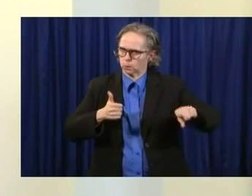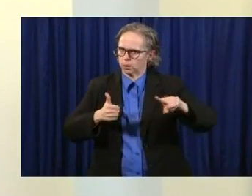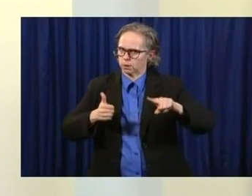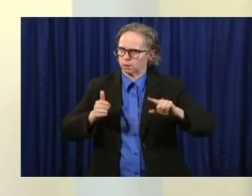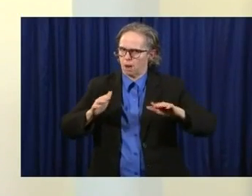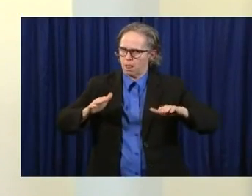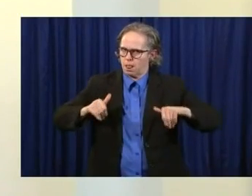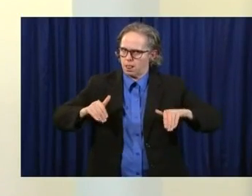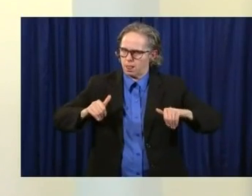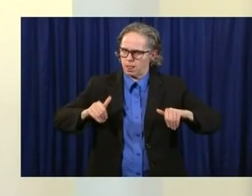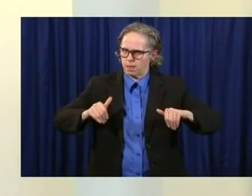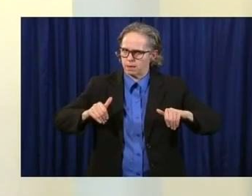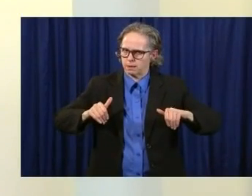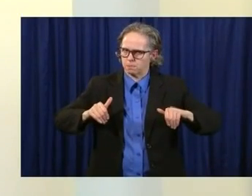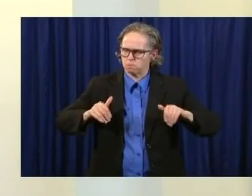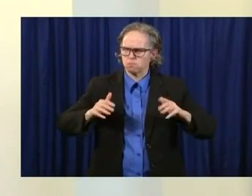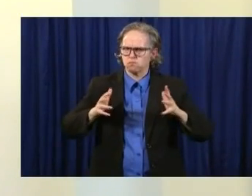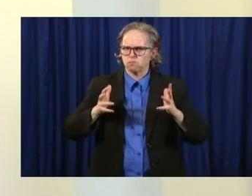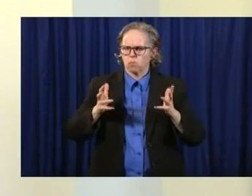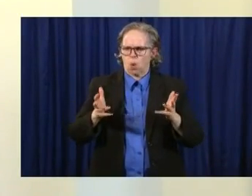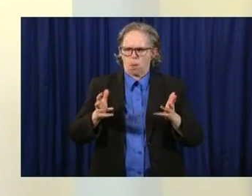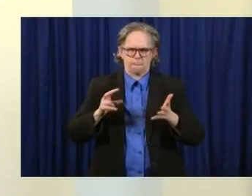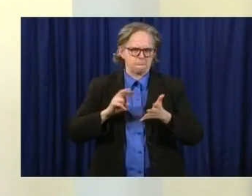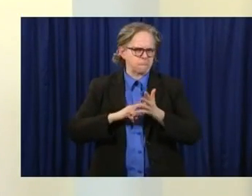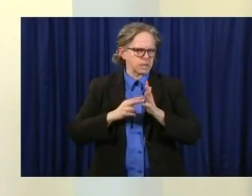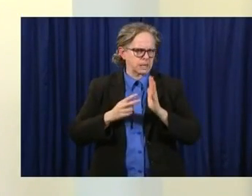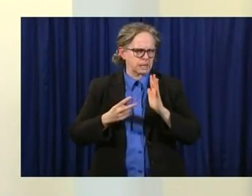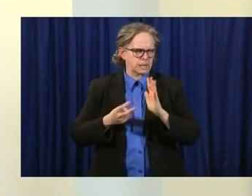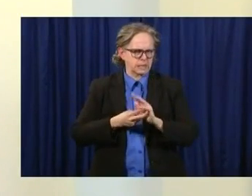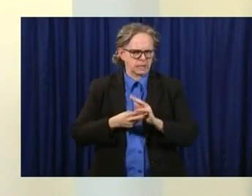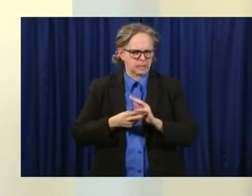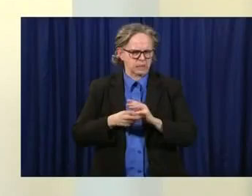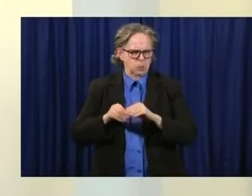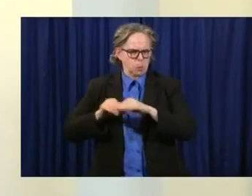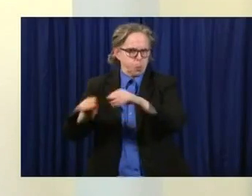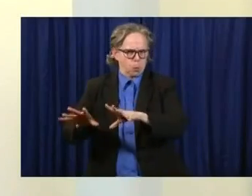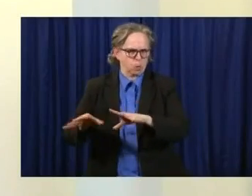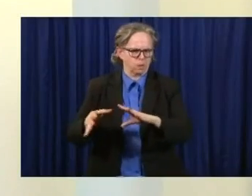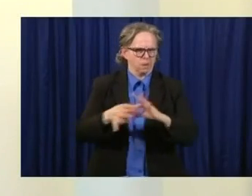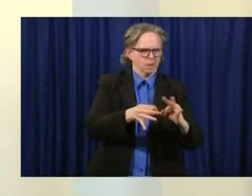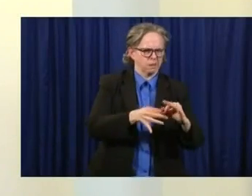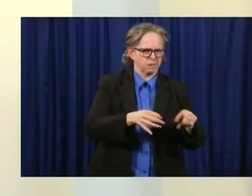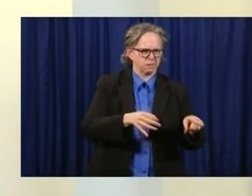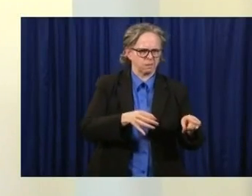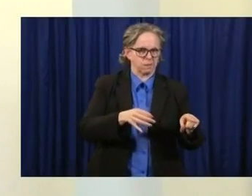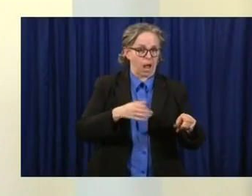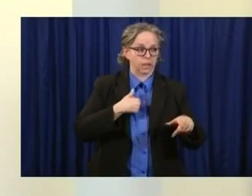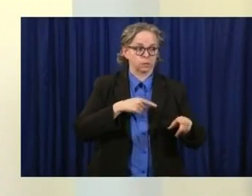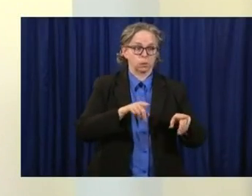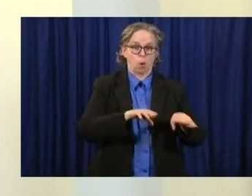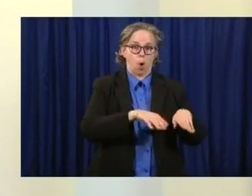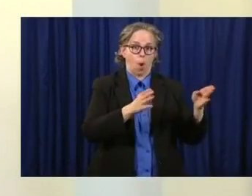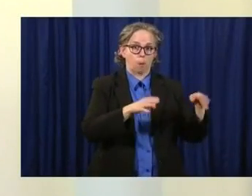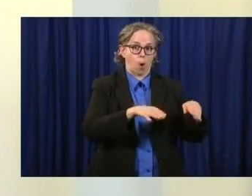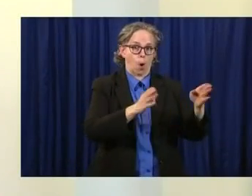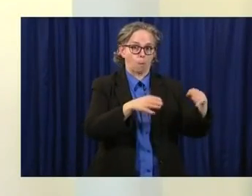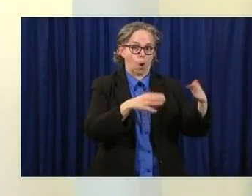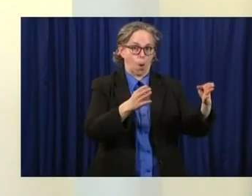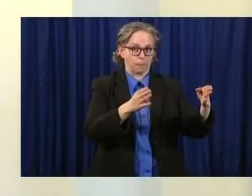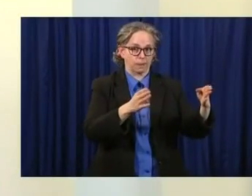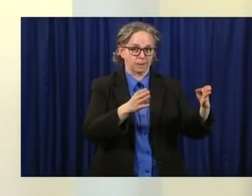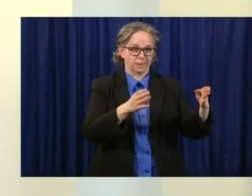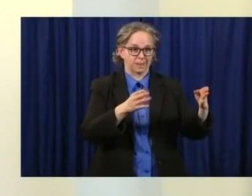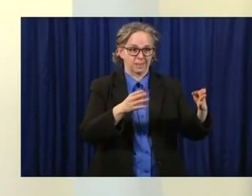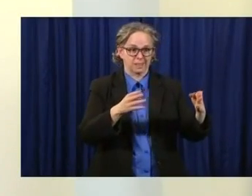no way around the fact that as we leave, as Laura was describing earlier, small groups of